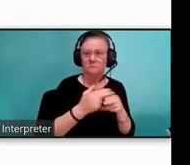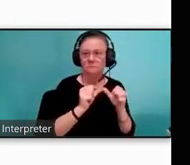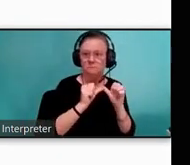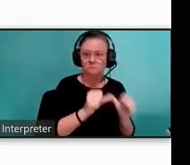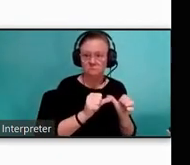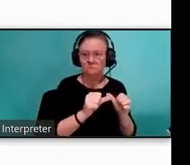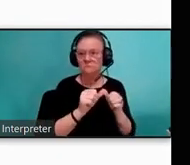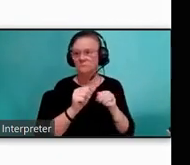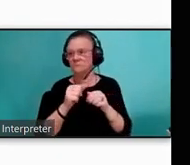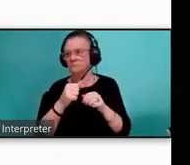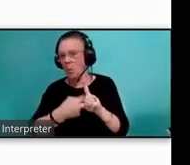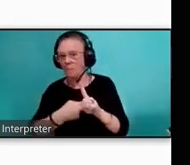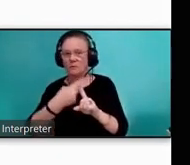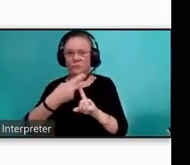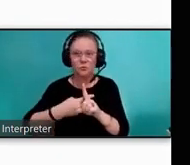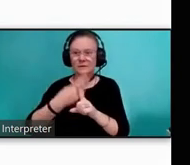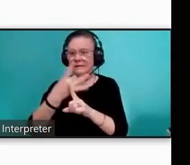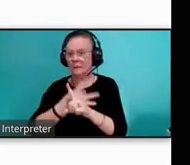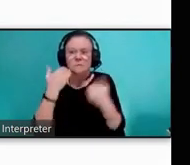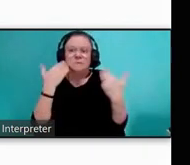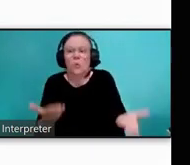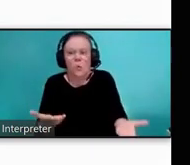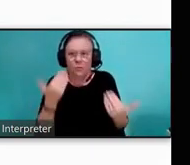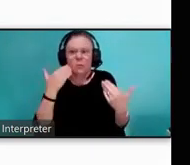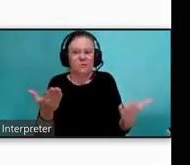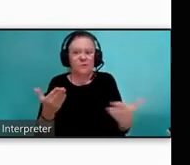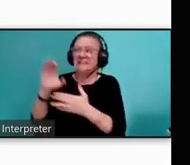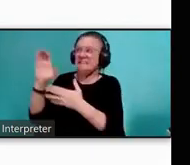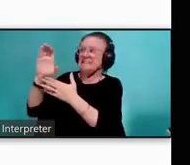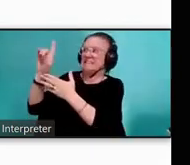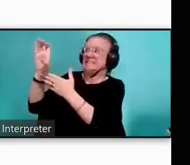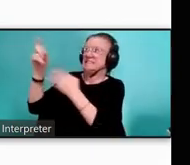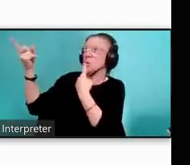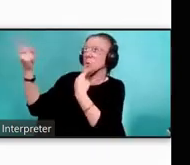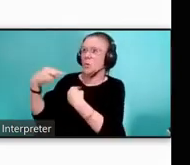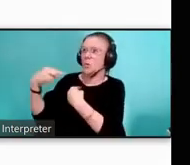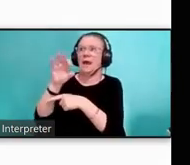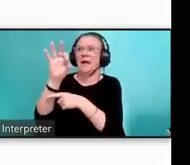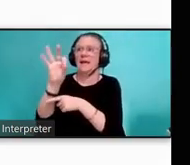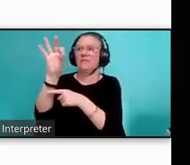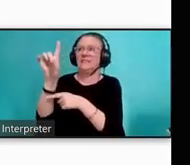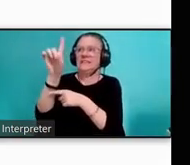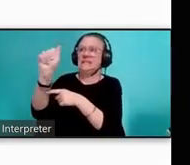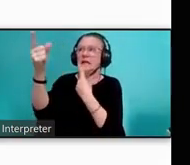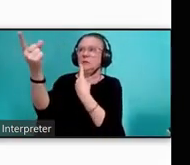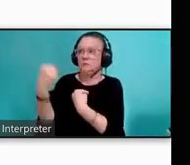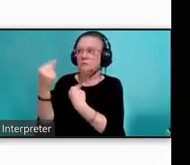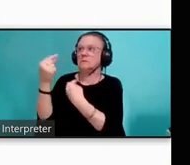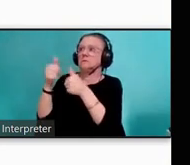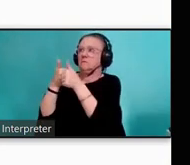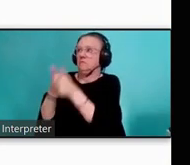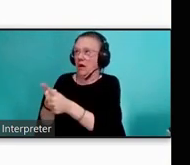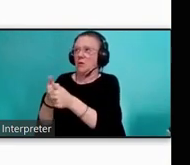about how they could best follow CDC and FTA guidelines in order to keep their riders, drivers, and other staff